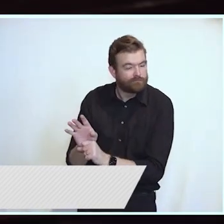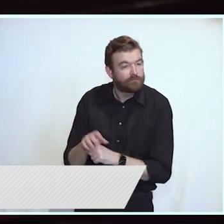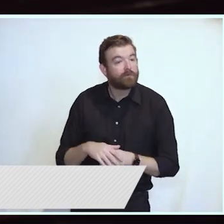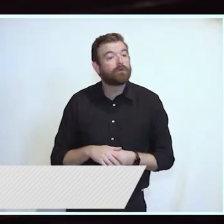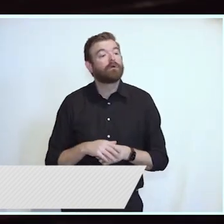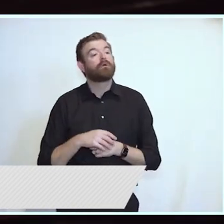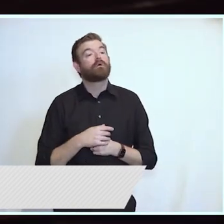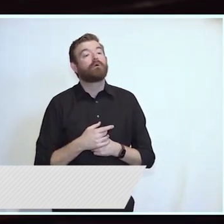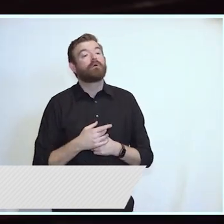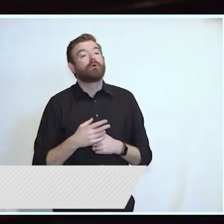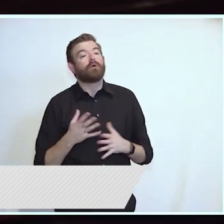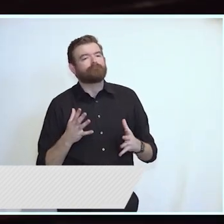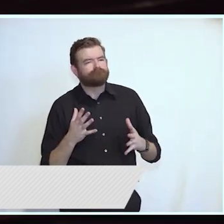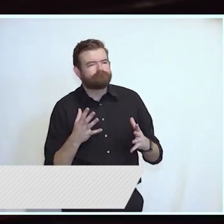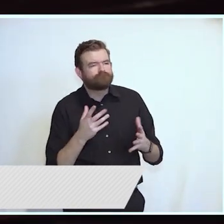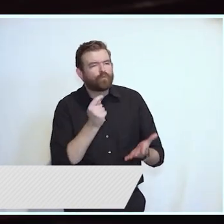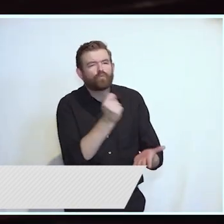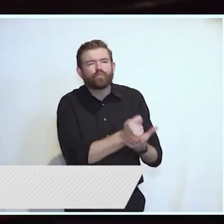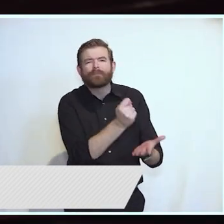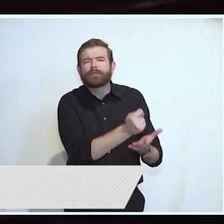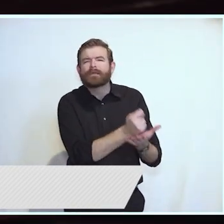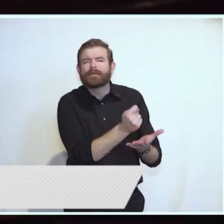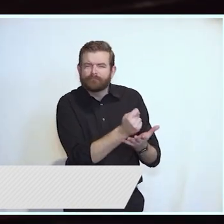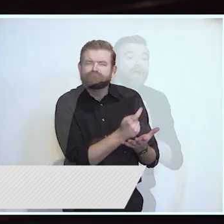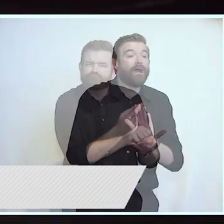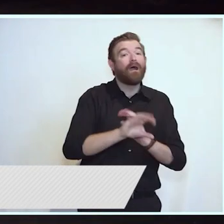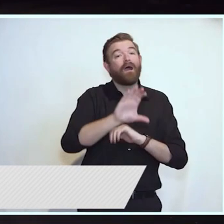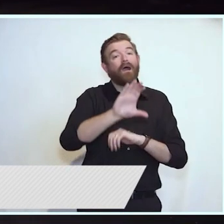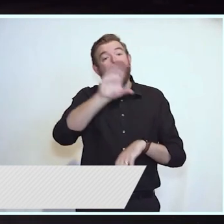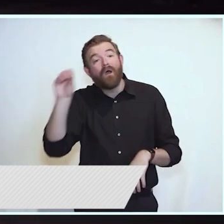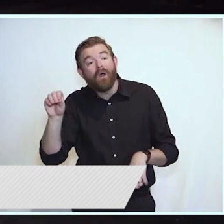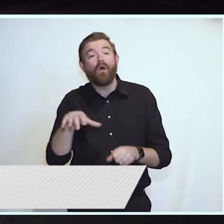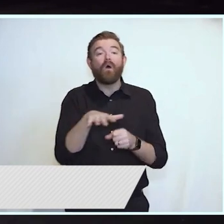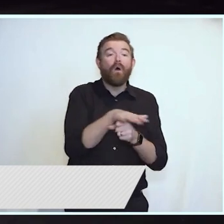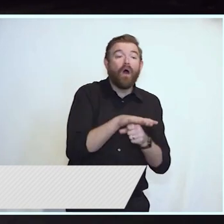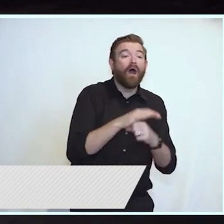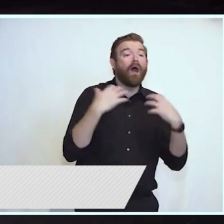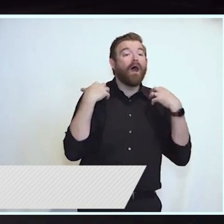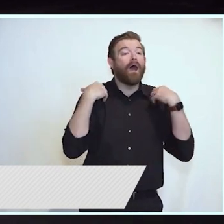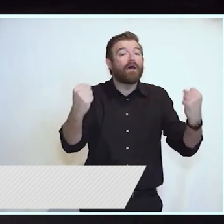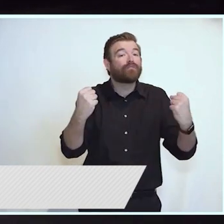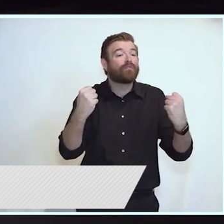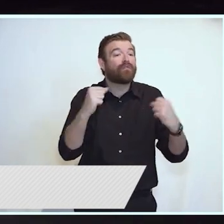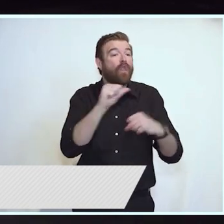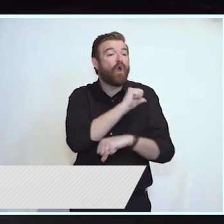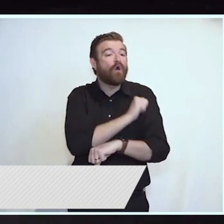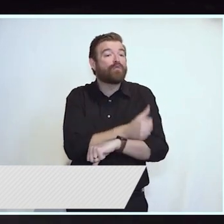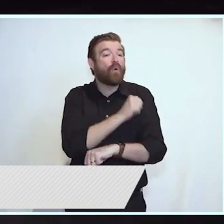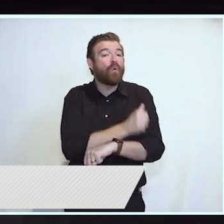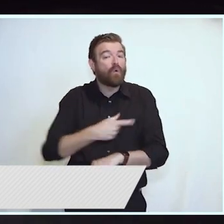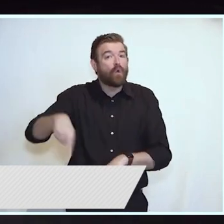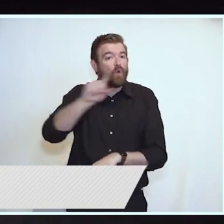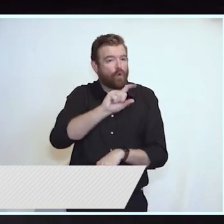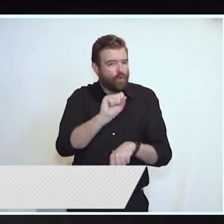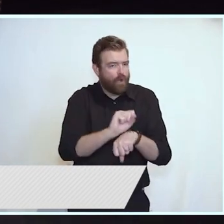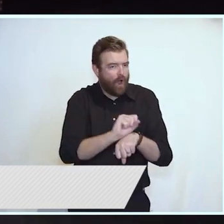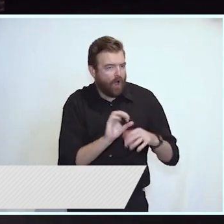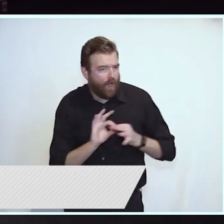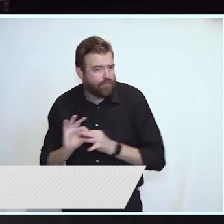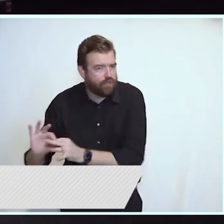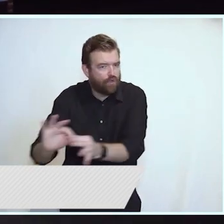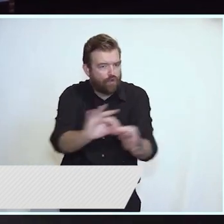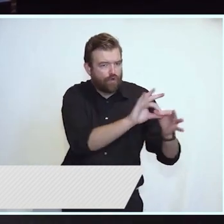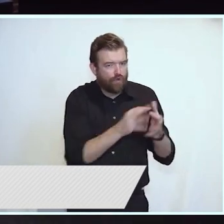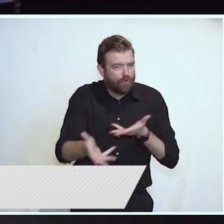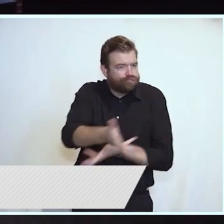given it's, you know, he's finishing his first term, perhaps that was appropriate. You know, and I think what he was pushing was